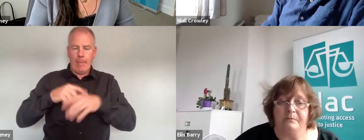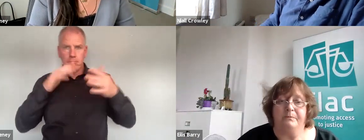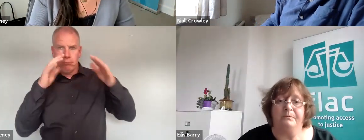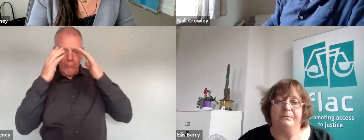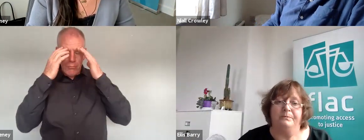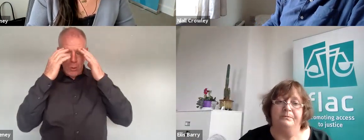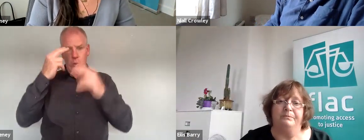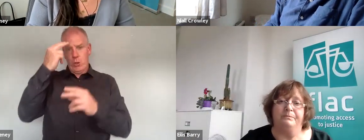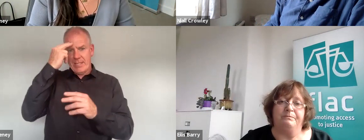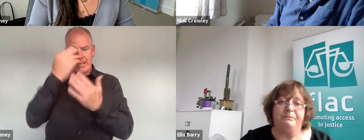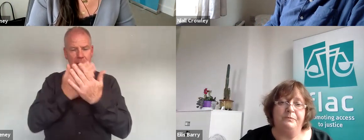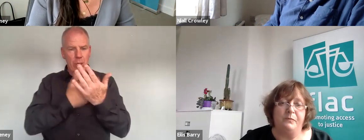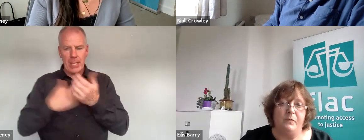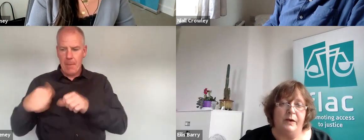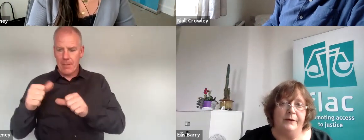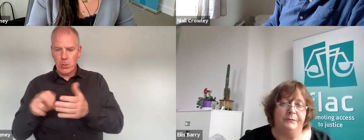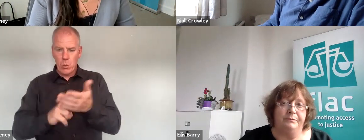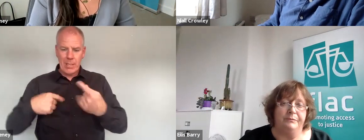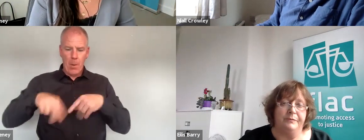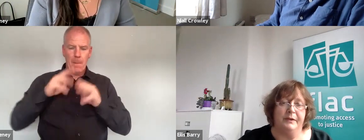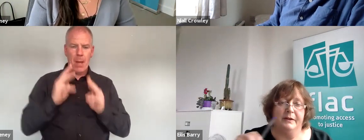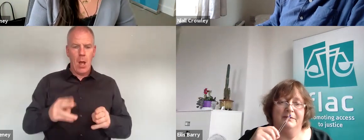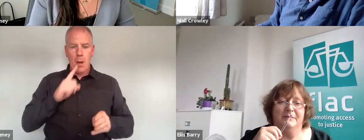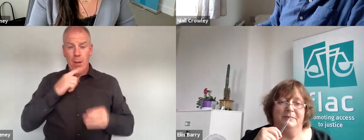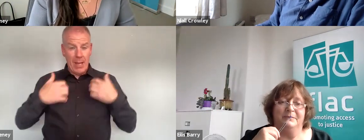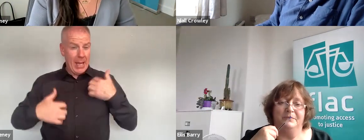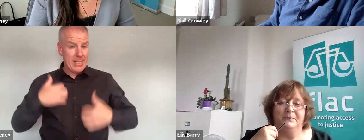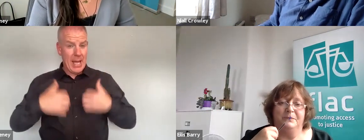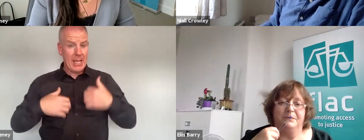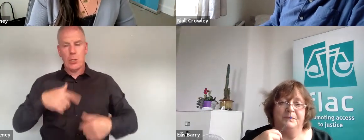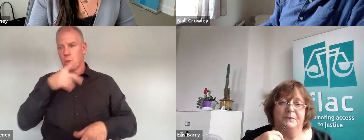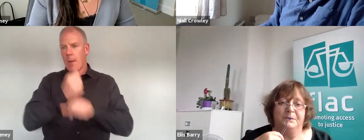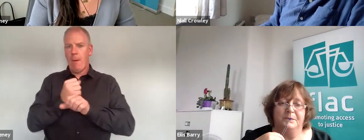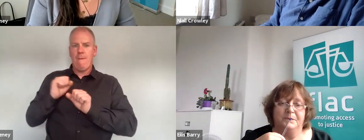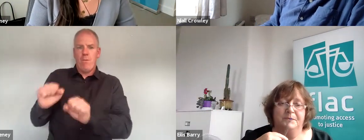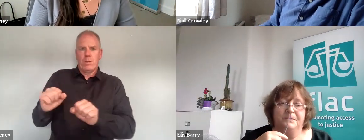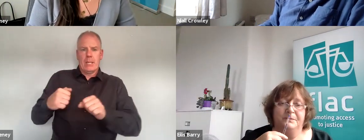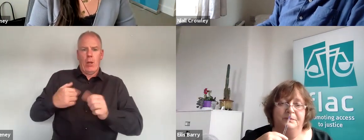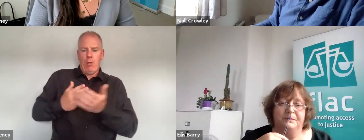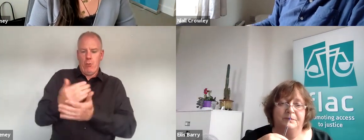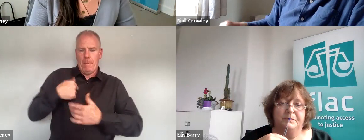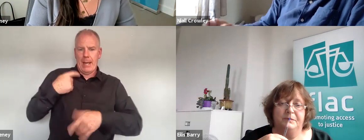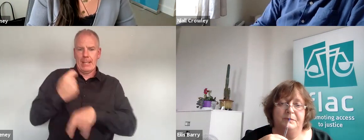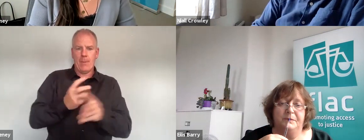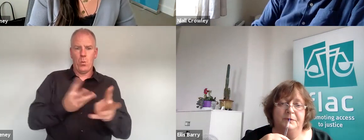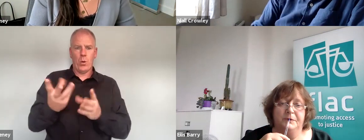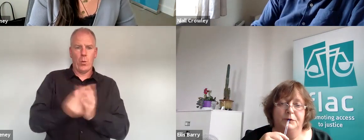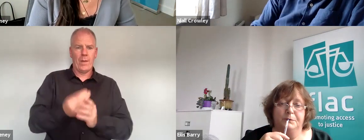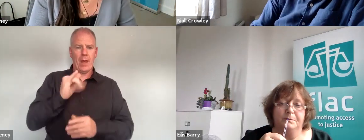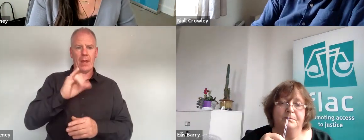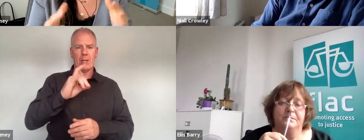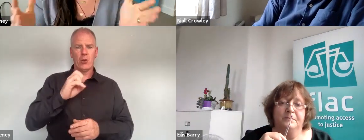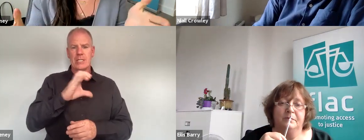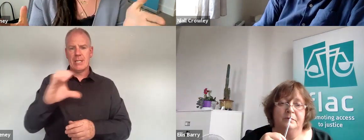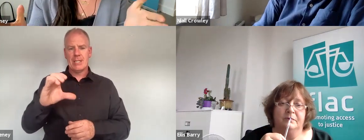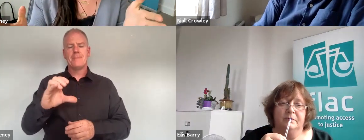the legislation and the implementation of these powers but I'm excited about the area of enforcement under my term that's certainly an area that I want to see us progress